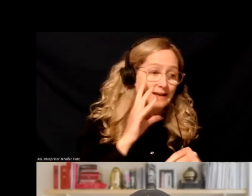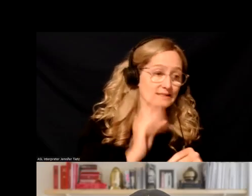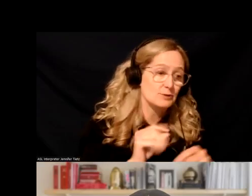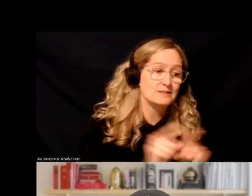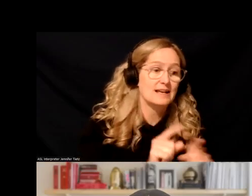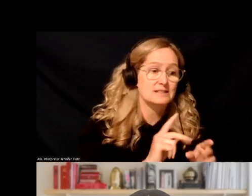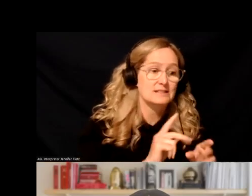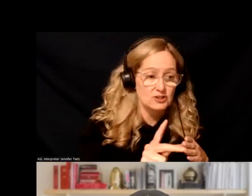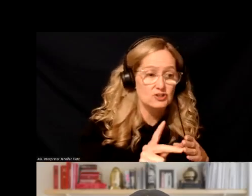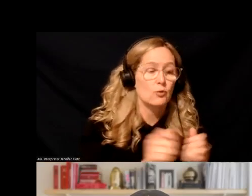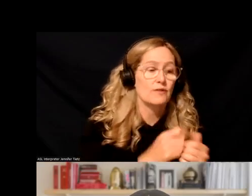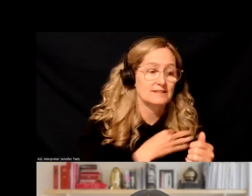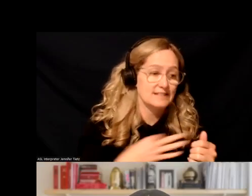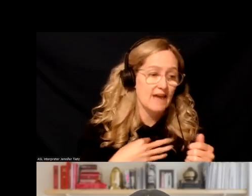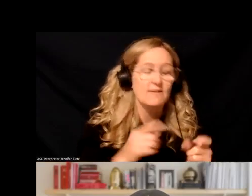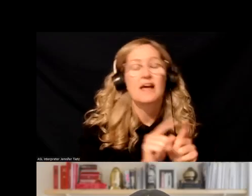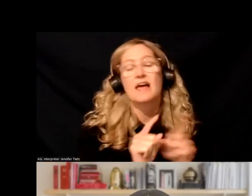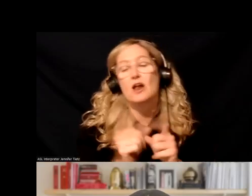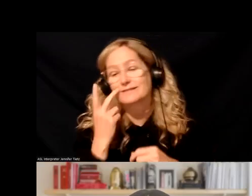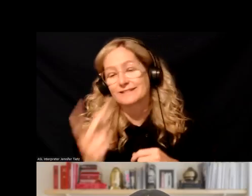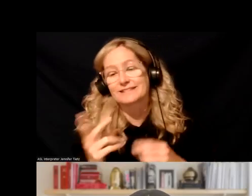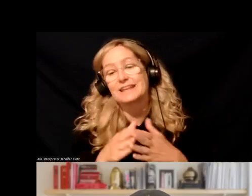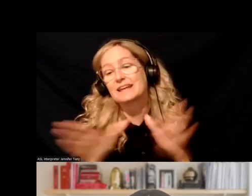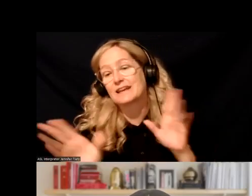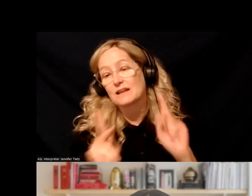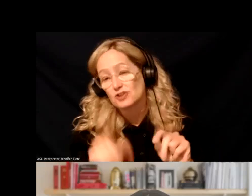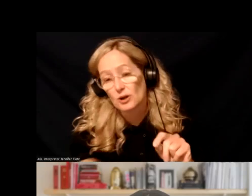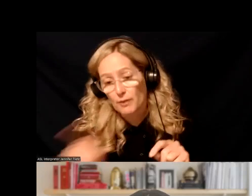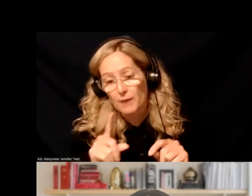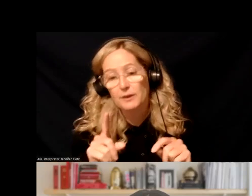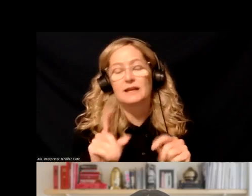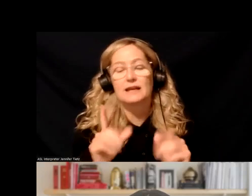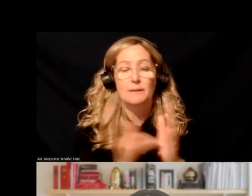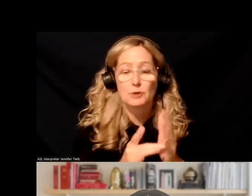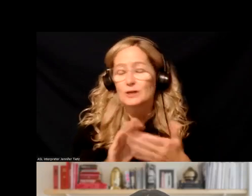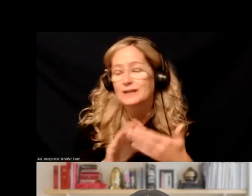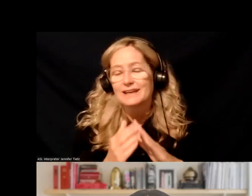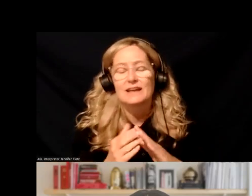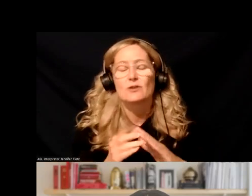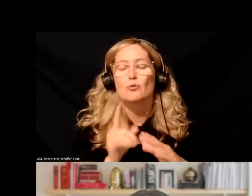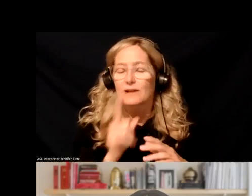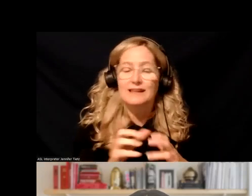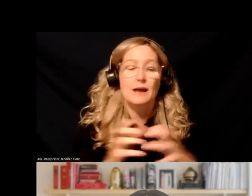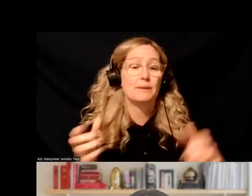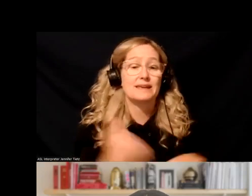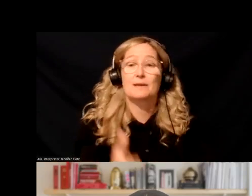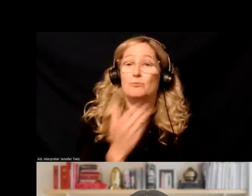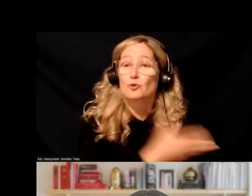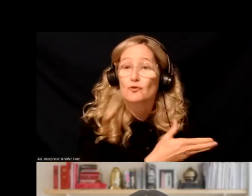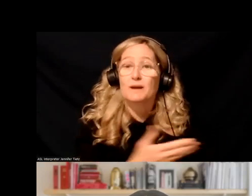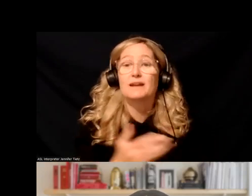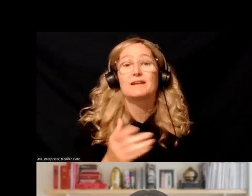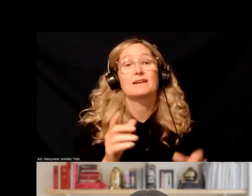professionally within our staff, as well as seeing things in the general population and in the general medical community, there's been such an improvement from